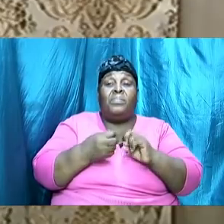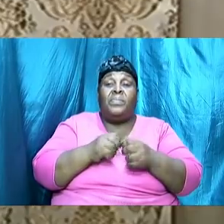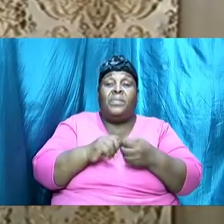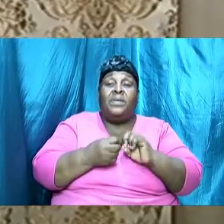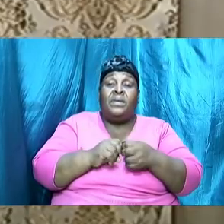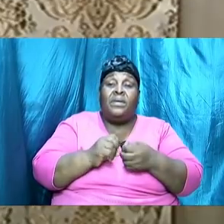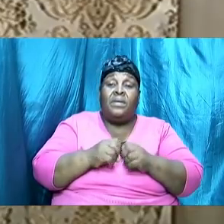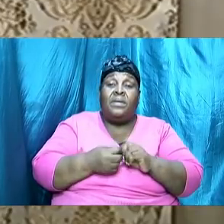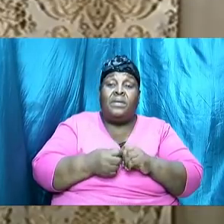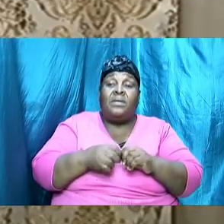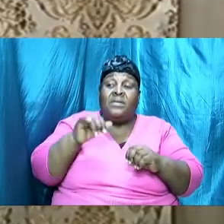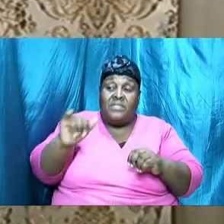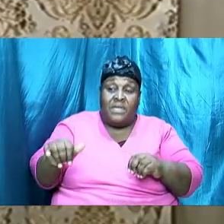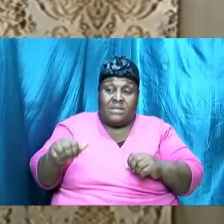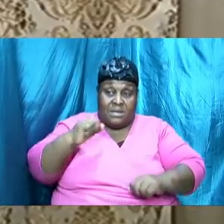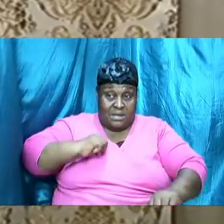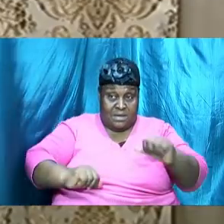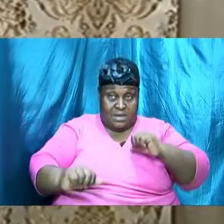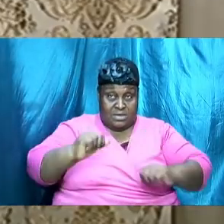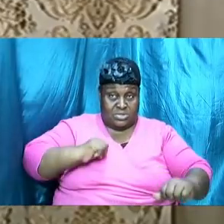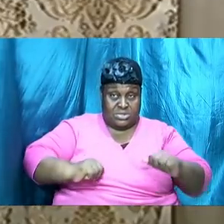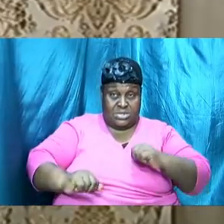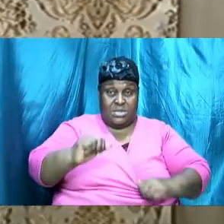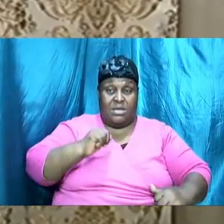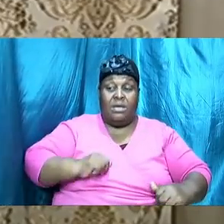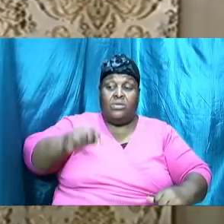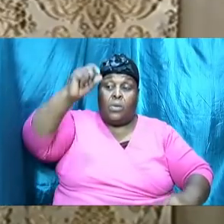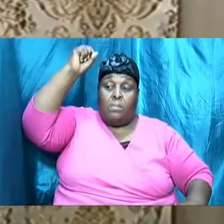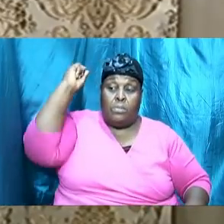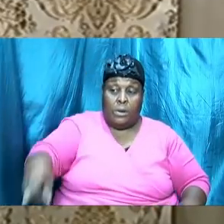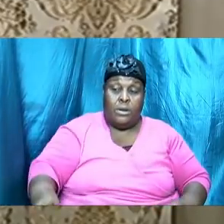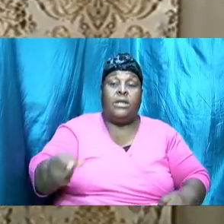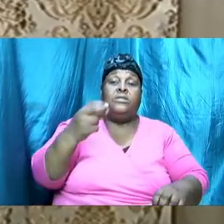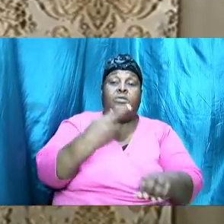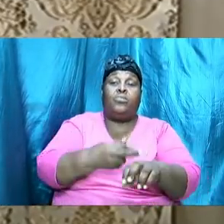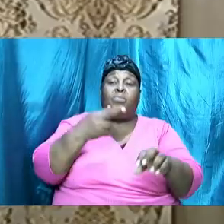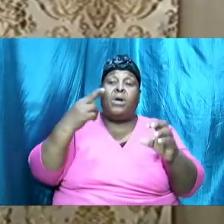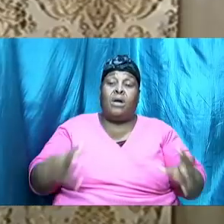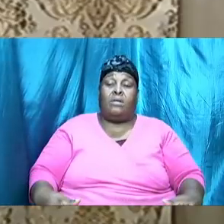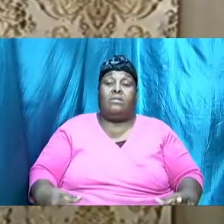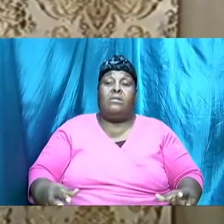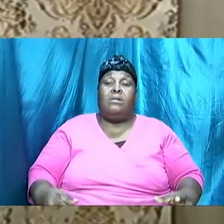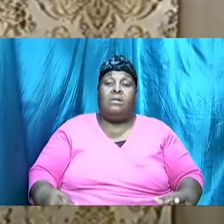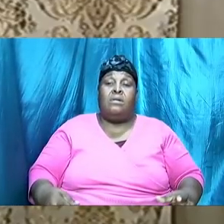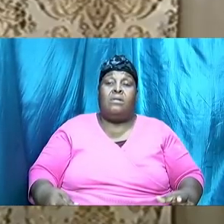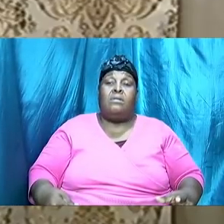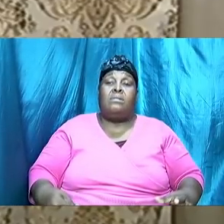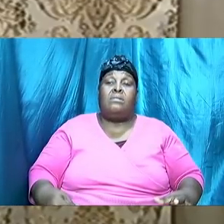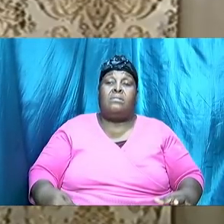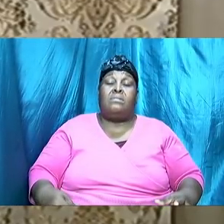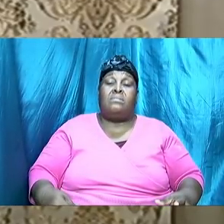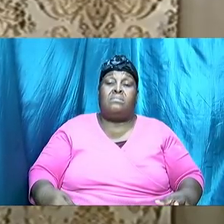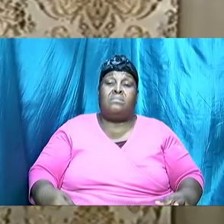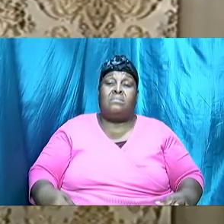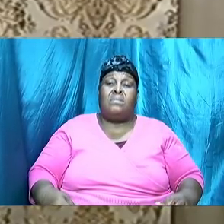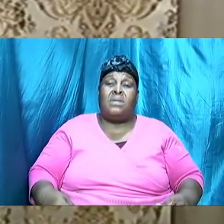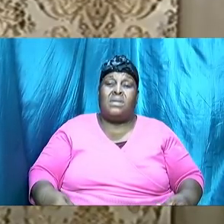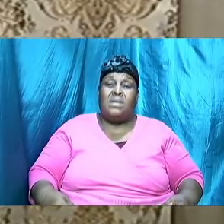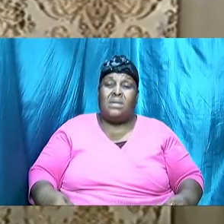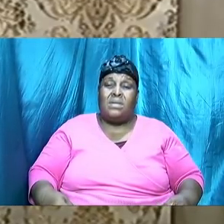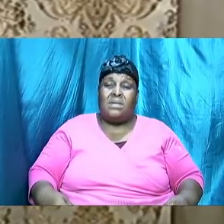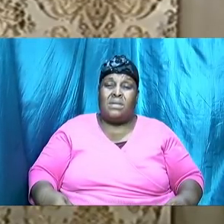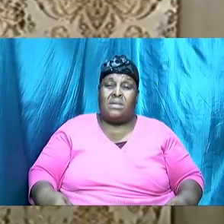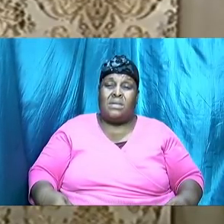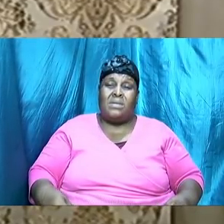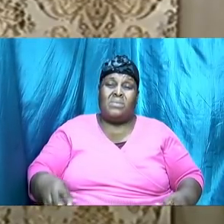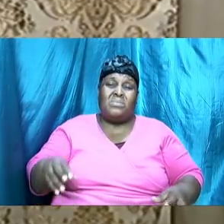that action to smite the rock literally marred what that